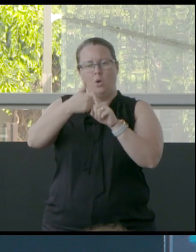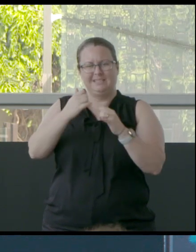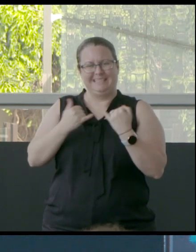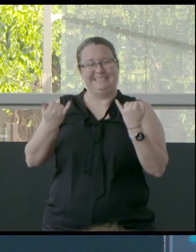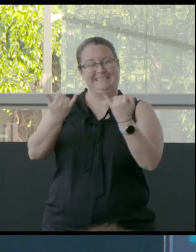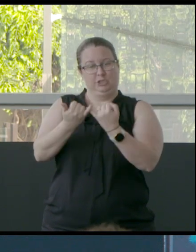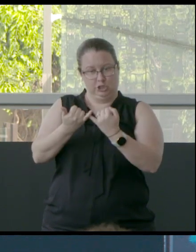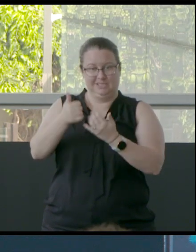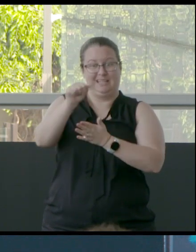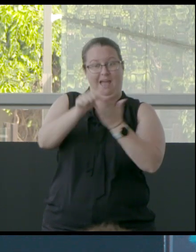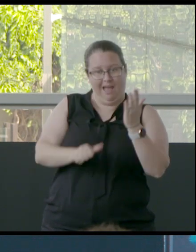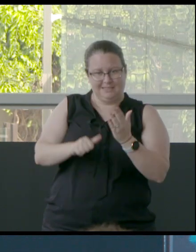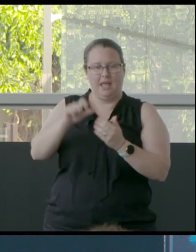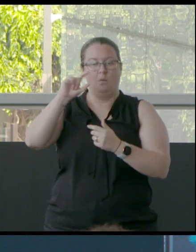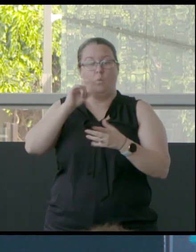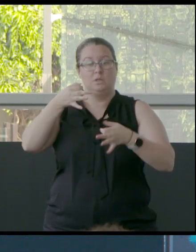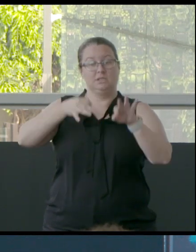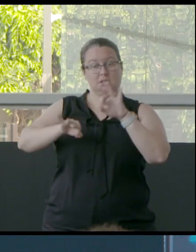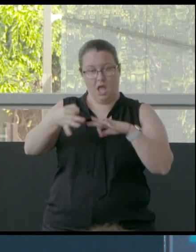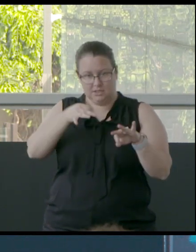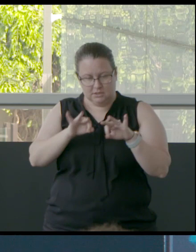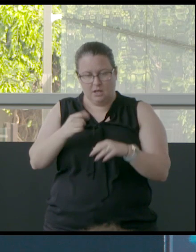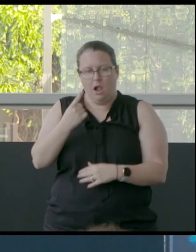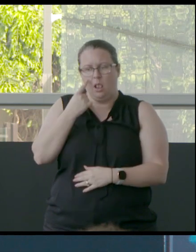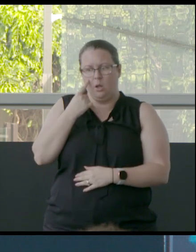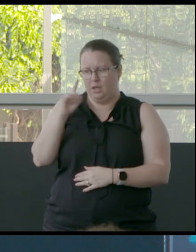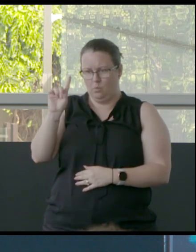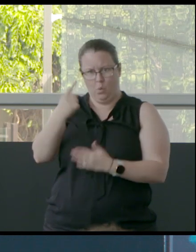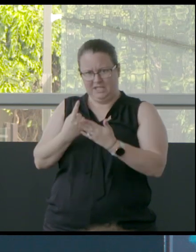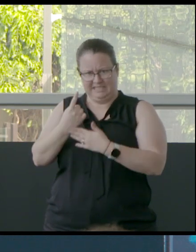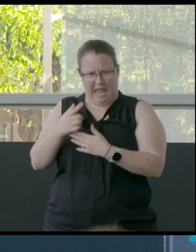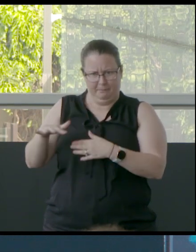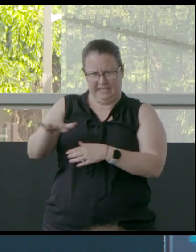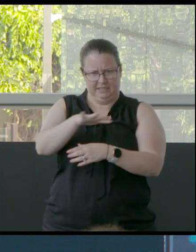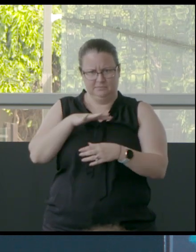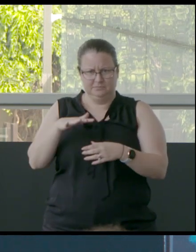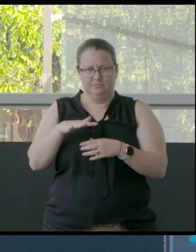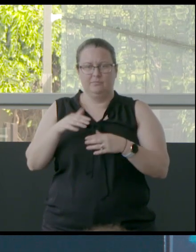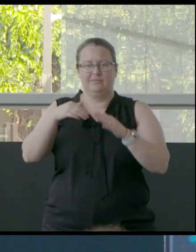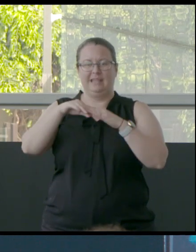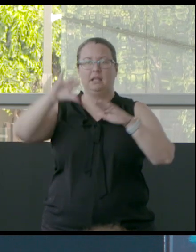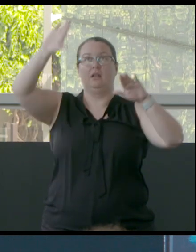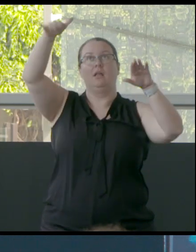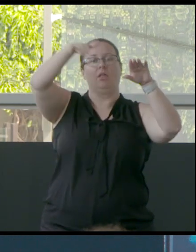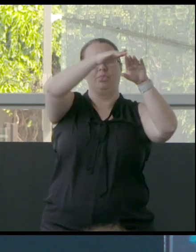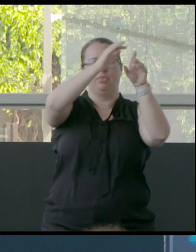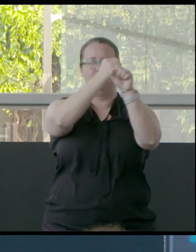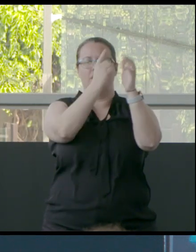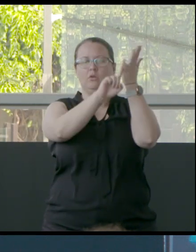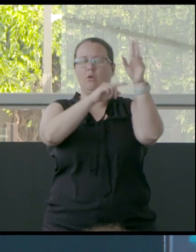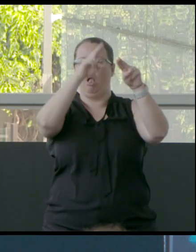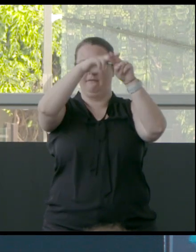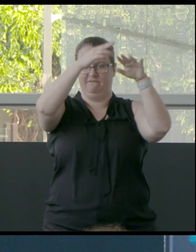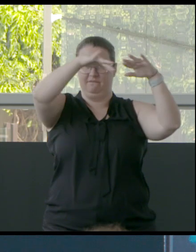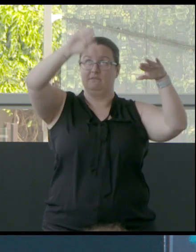scientist, is looking at what's happening, and all across the Gulf country, back in the 1800s, 80%